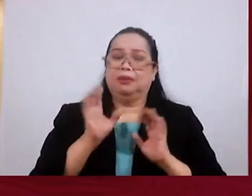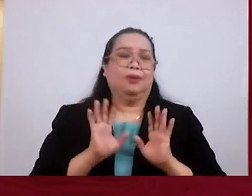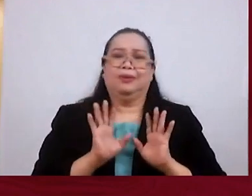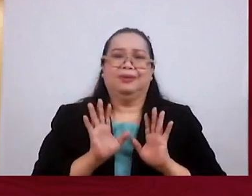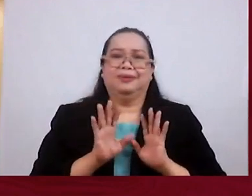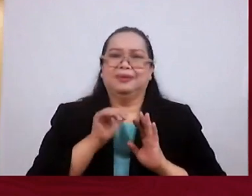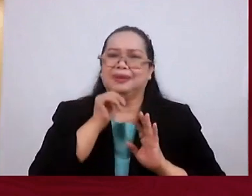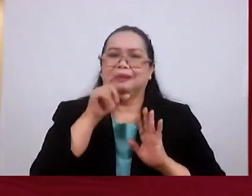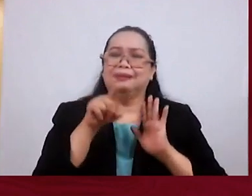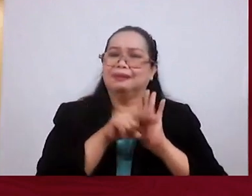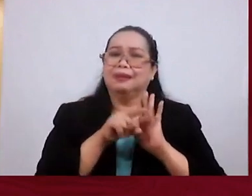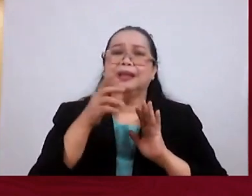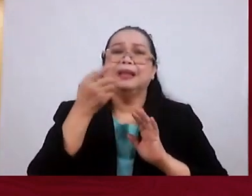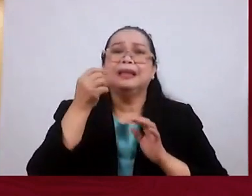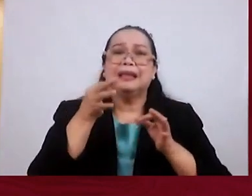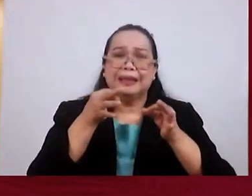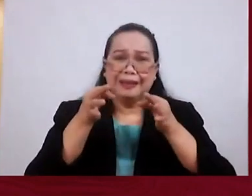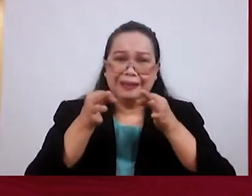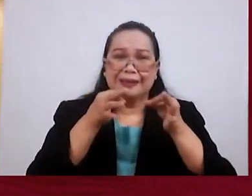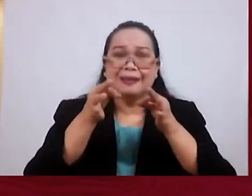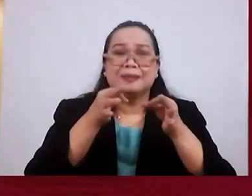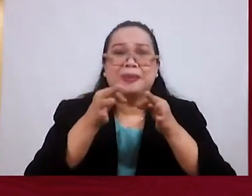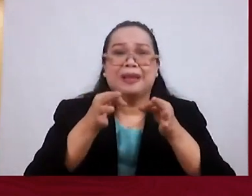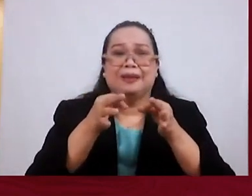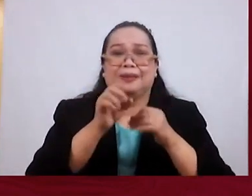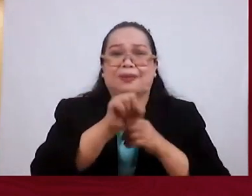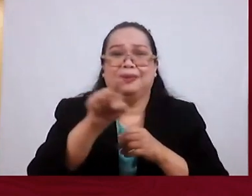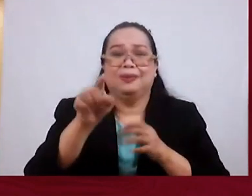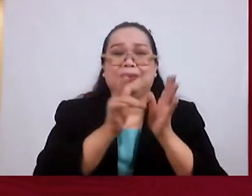I'm explaining To you What the passage Is saying